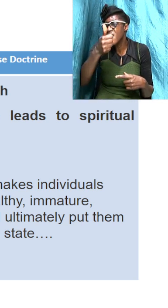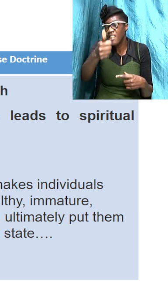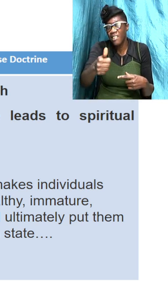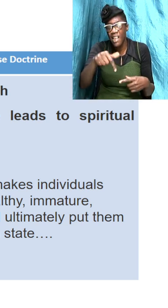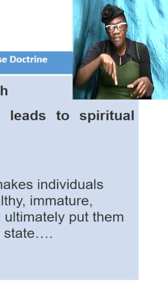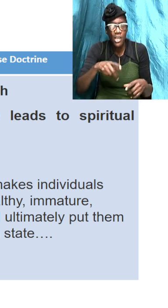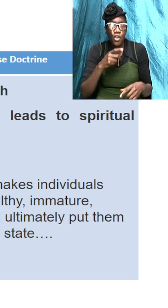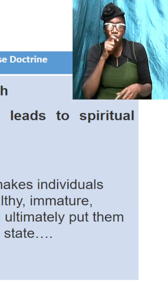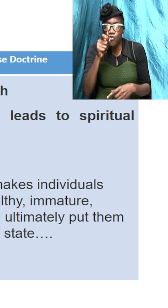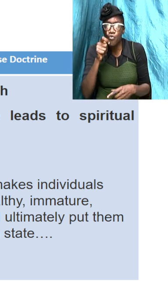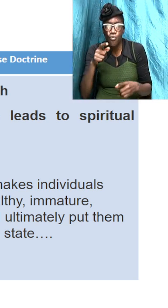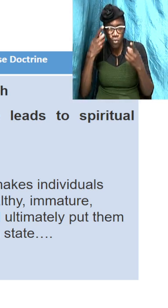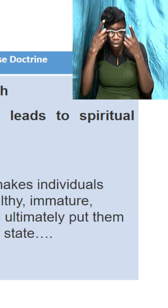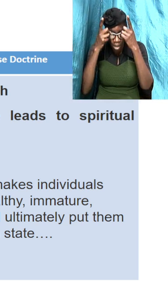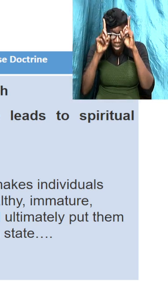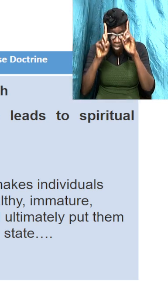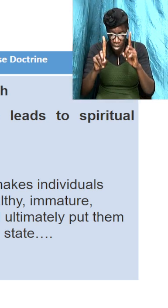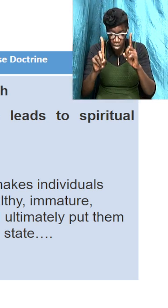in true doctrine